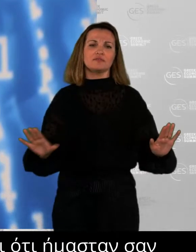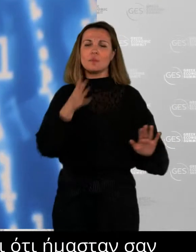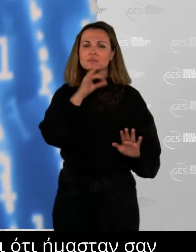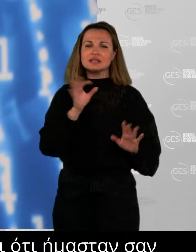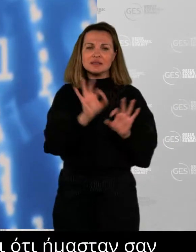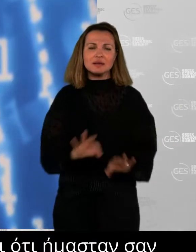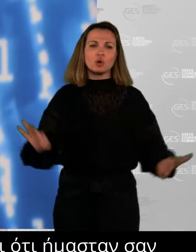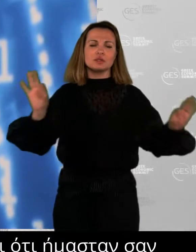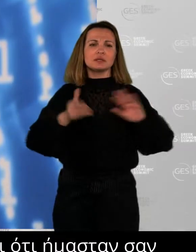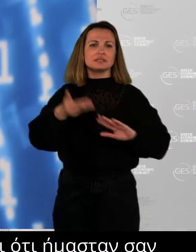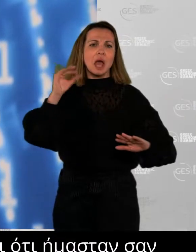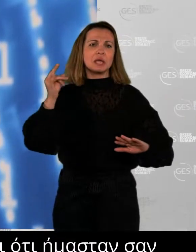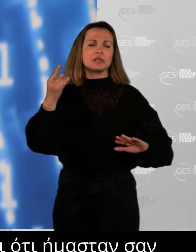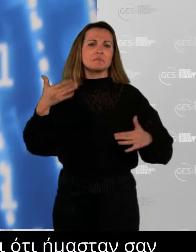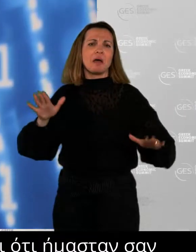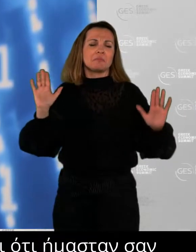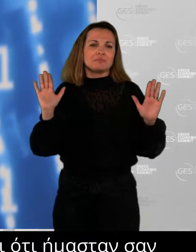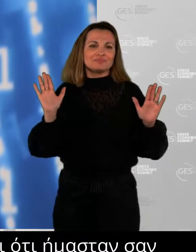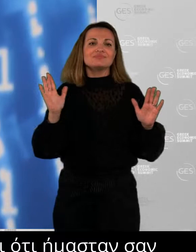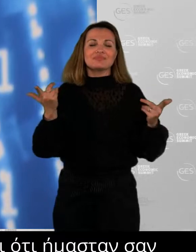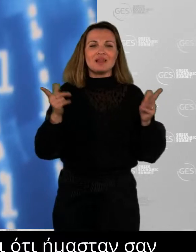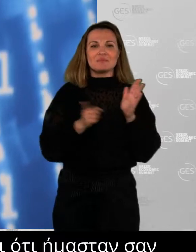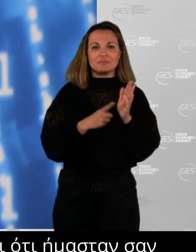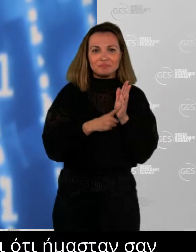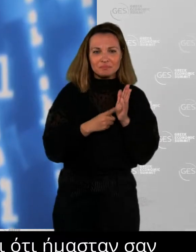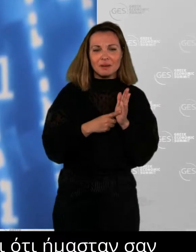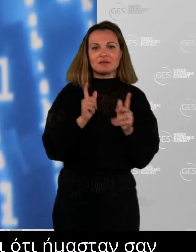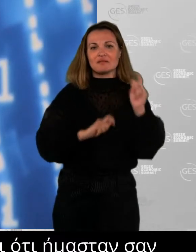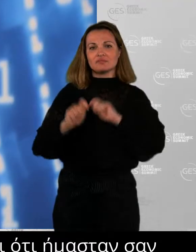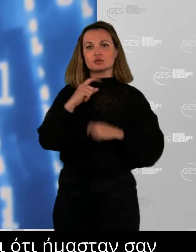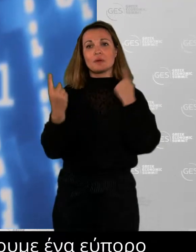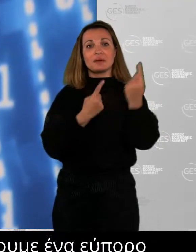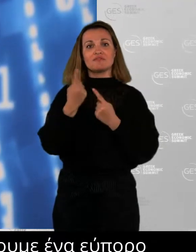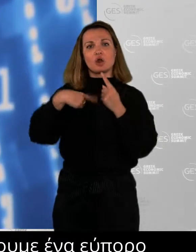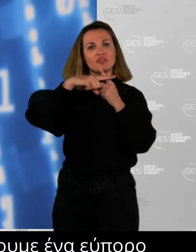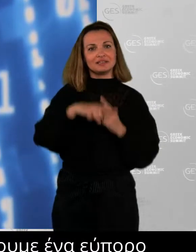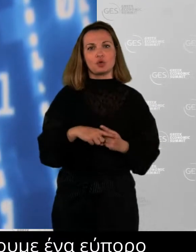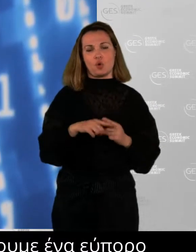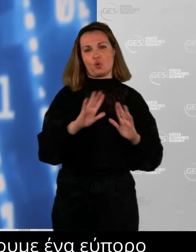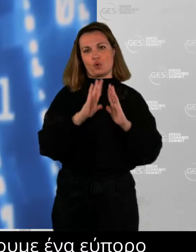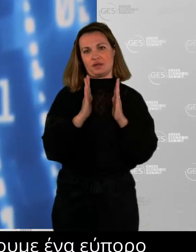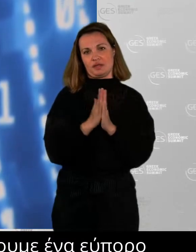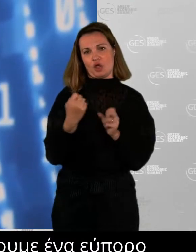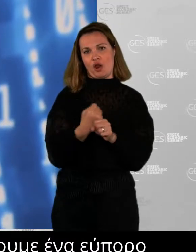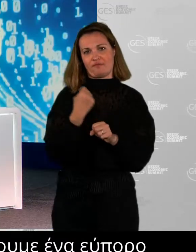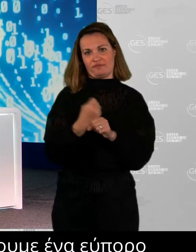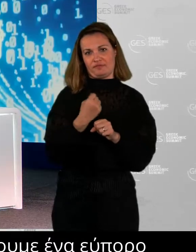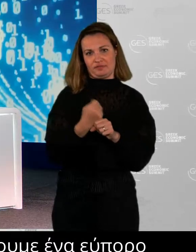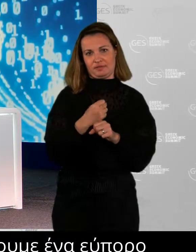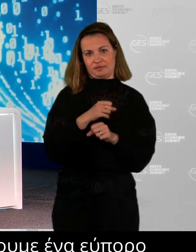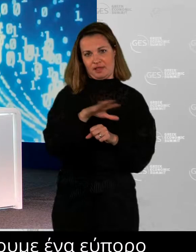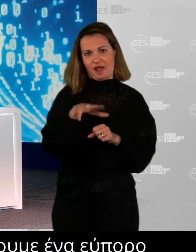sustainable environment for that, right? I mean, just executing against something that was reactive is not